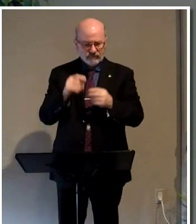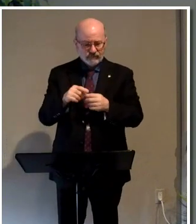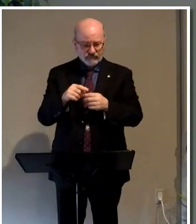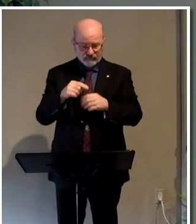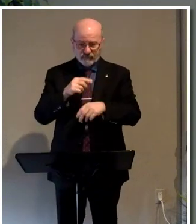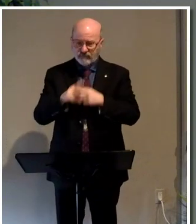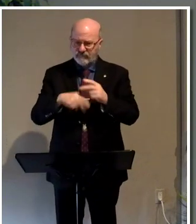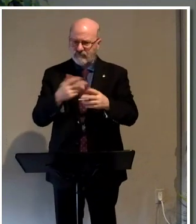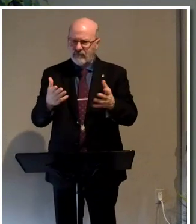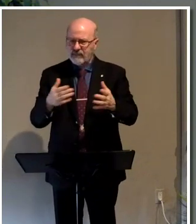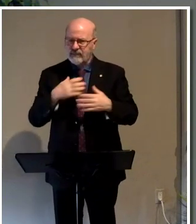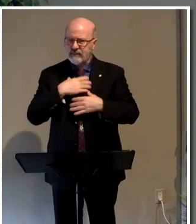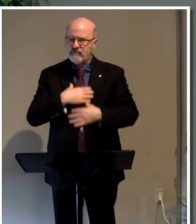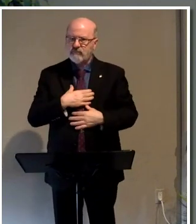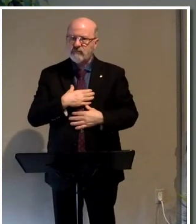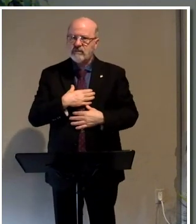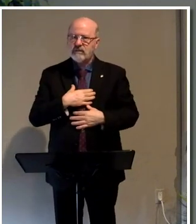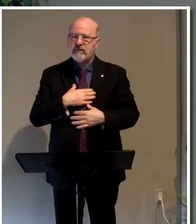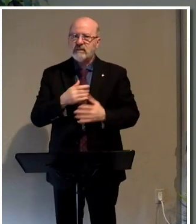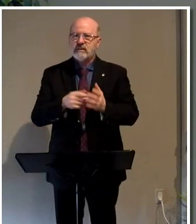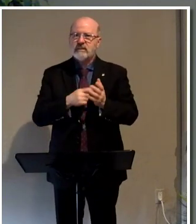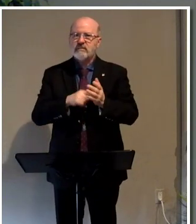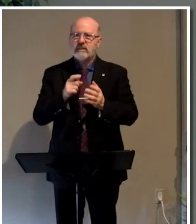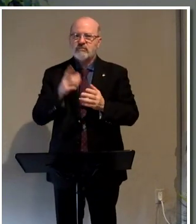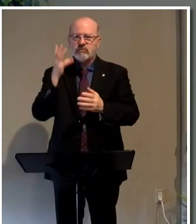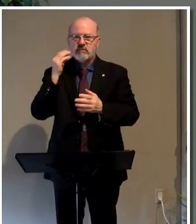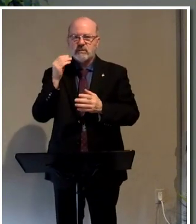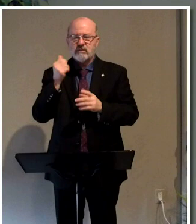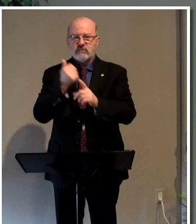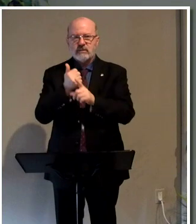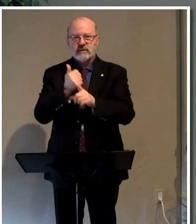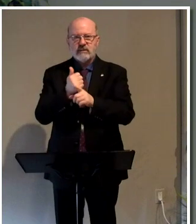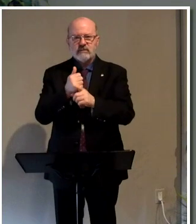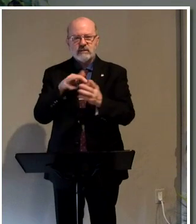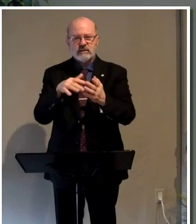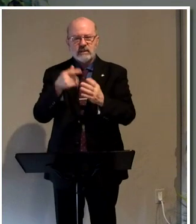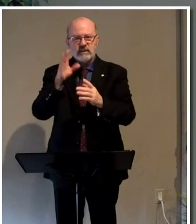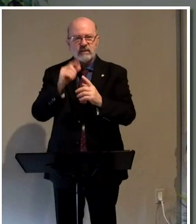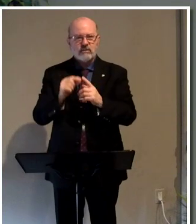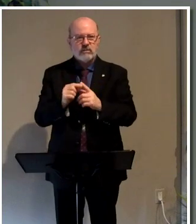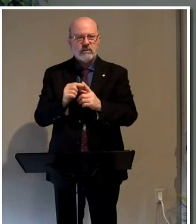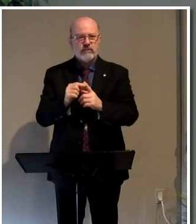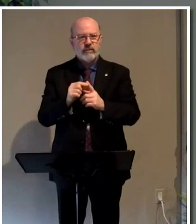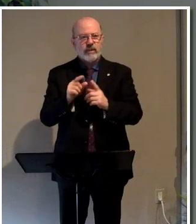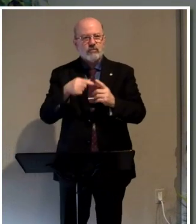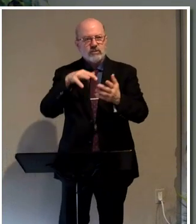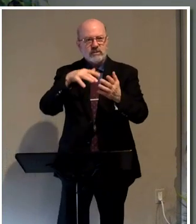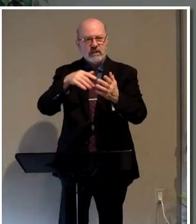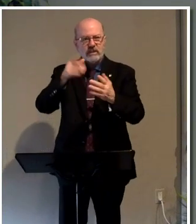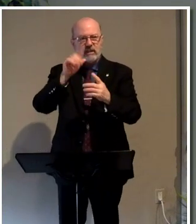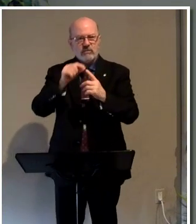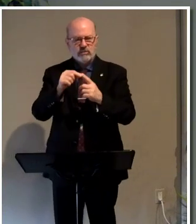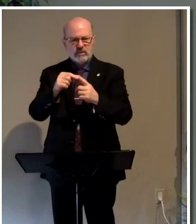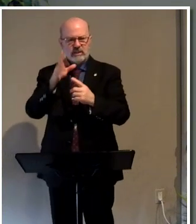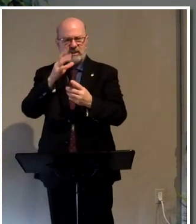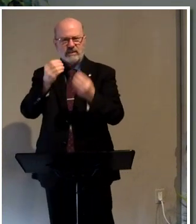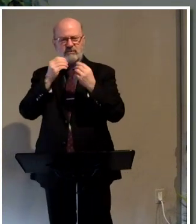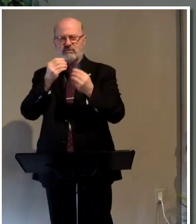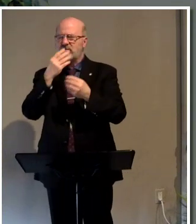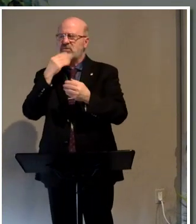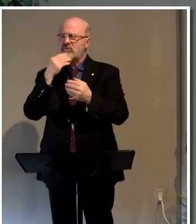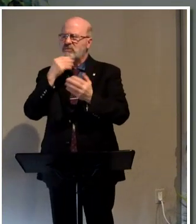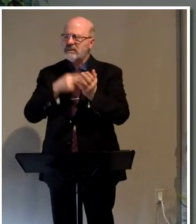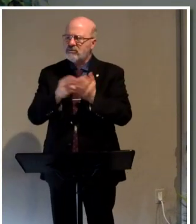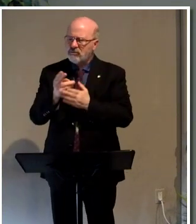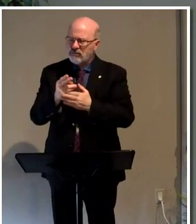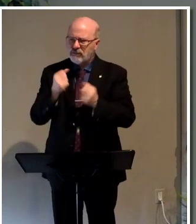of thing that I wish you just sometimes have to experience for yourself in studying God's word. You know, when you study and God just gives you a sweet truth and